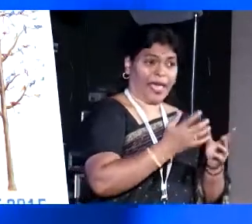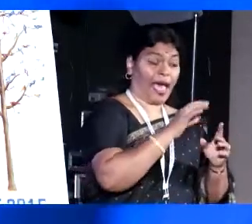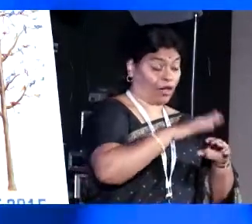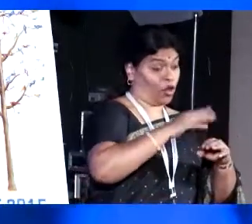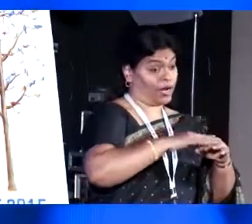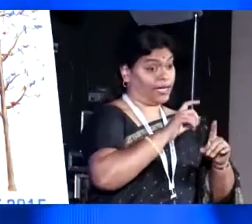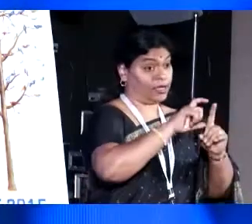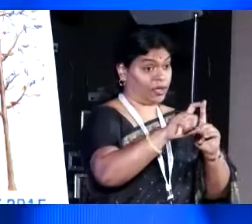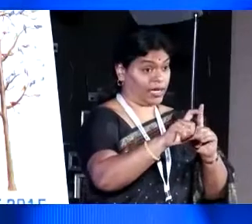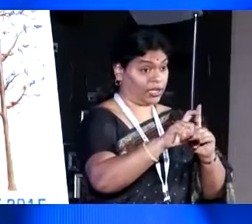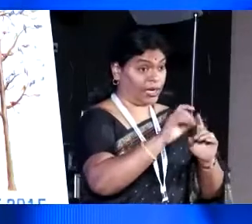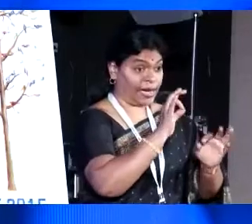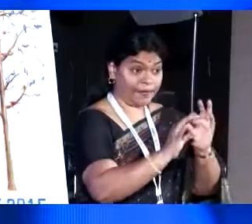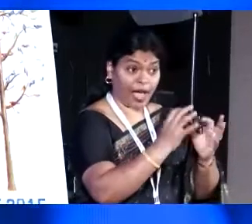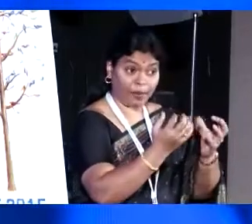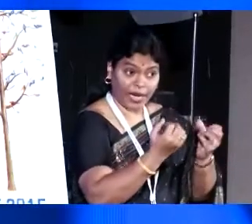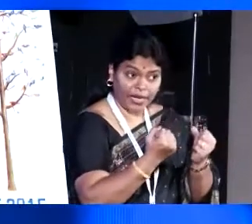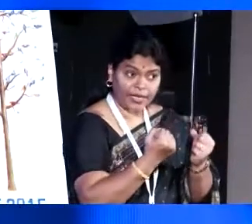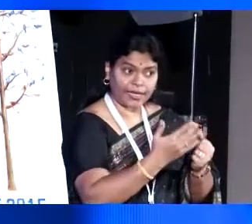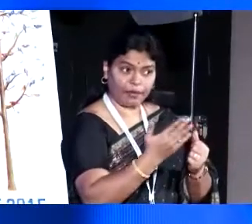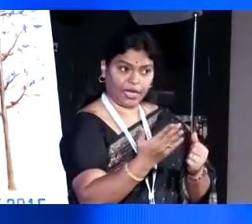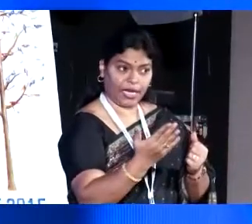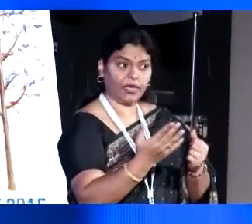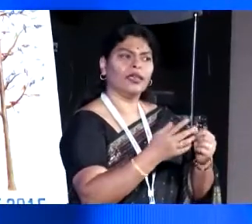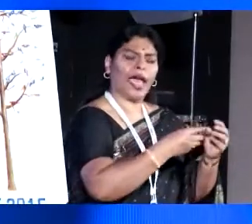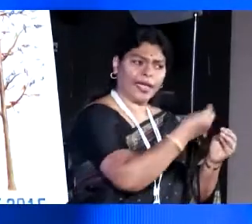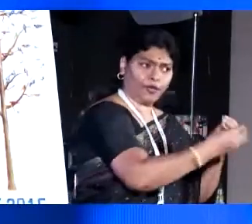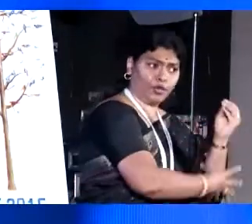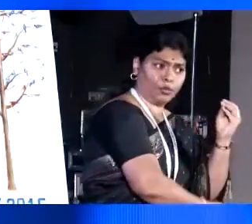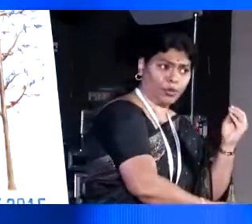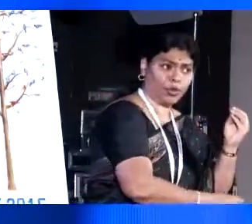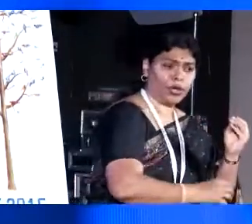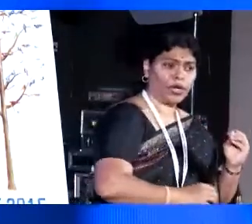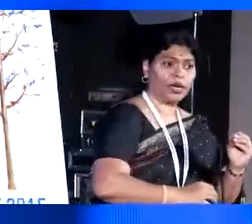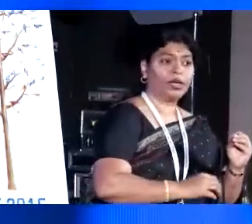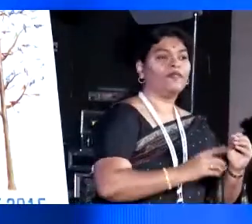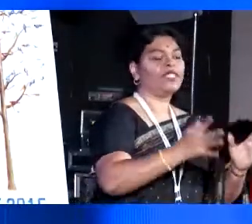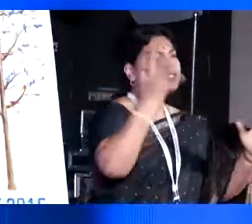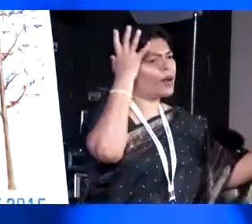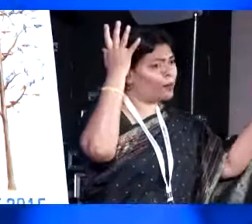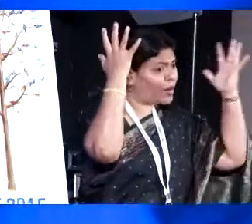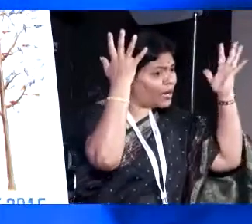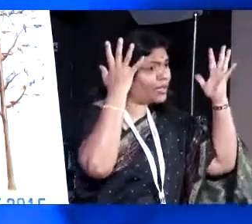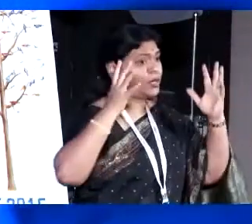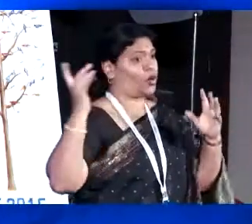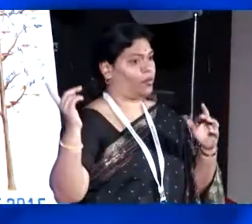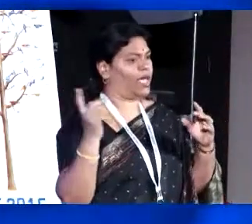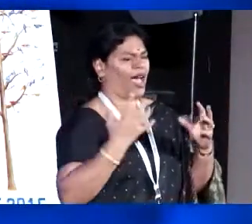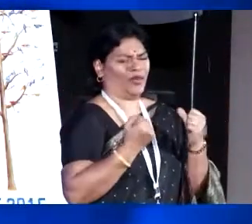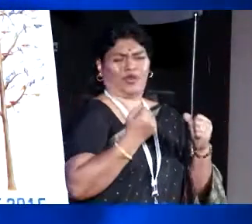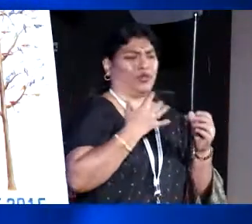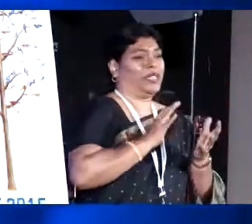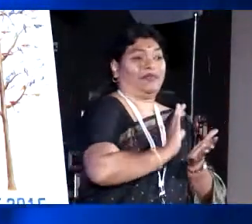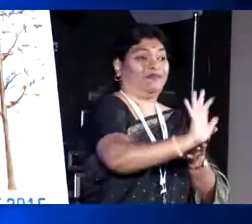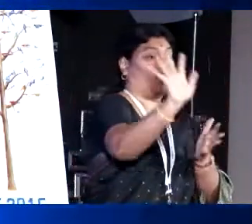But if I am giving something which I have already used to the core, which has become a burden on me, I want to get rid of it.